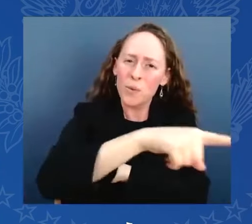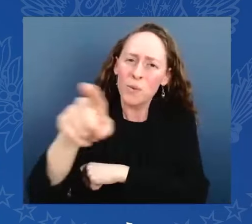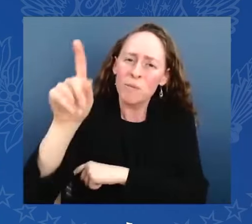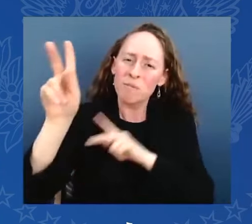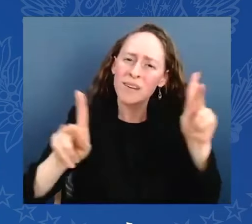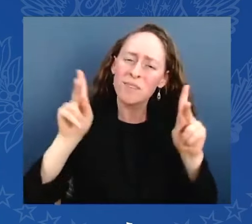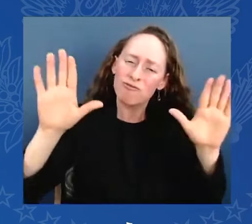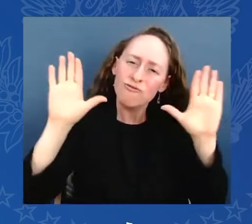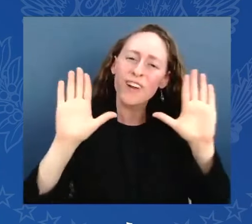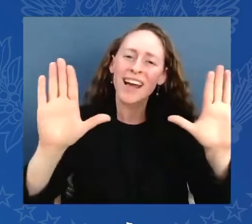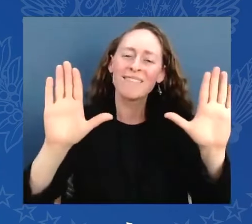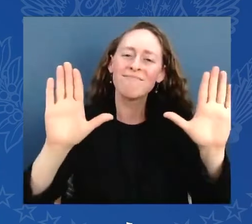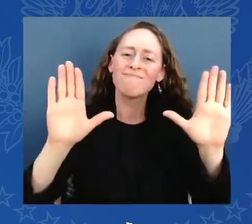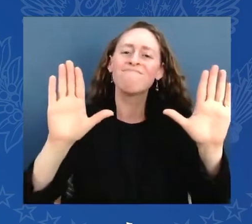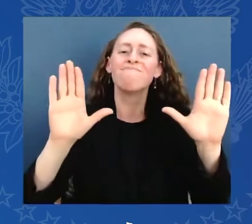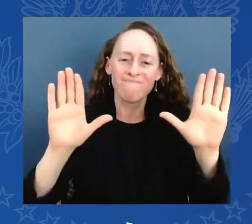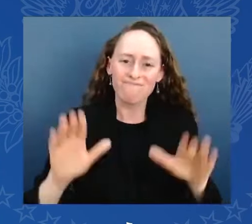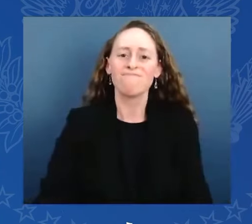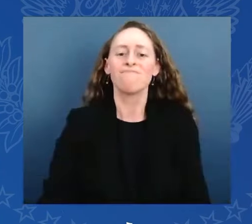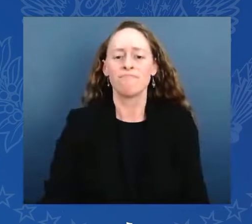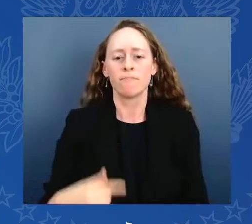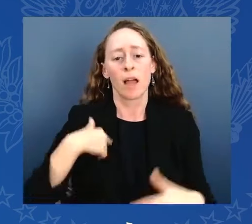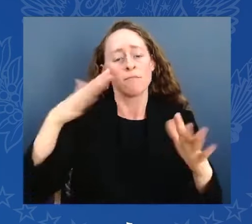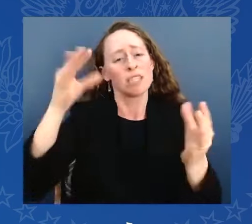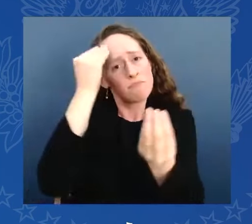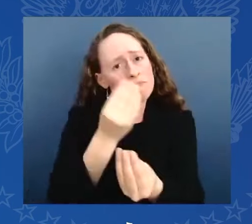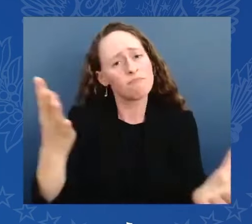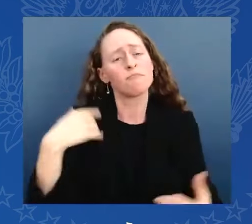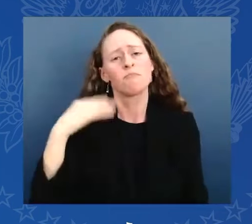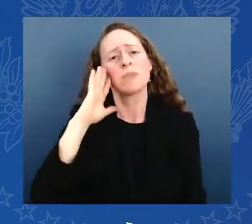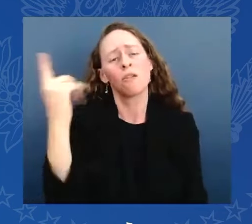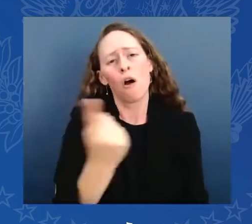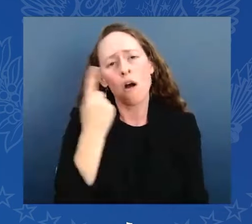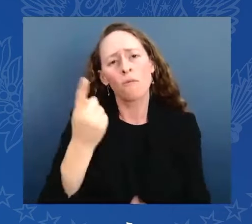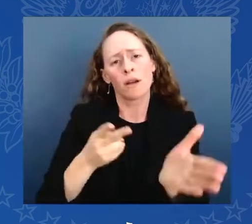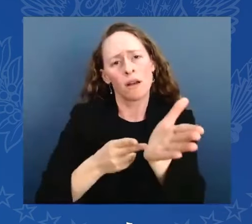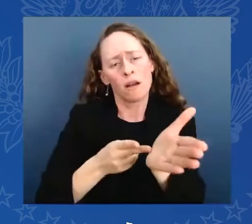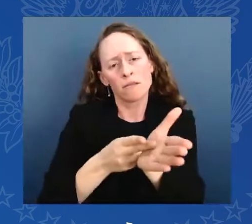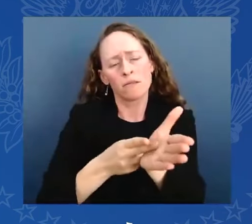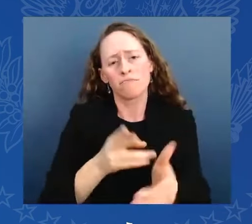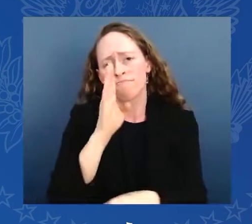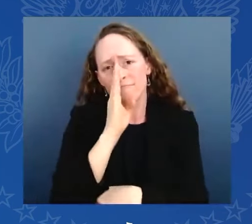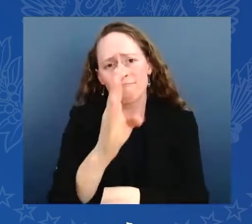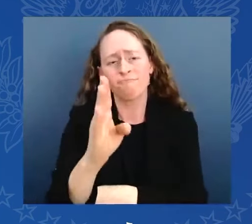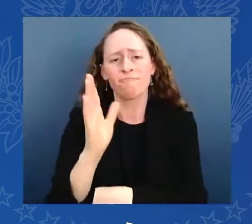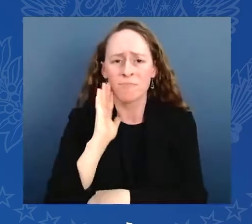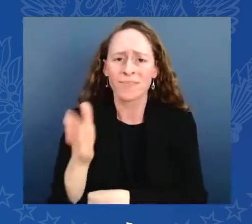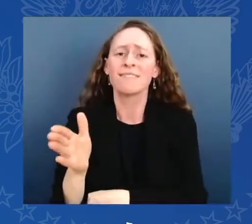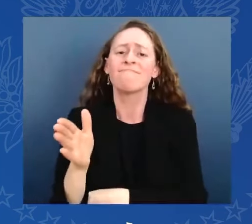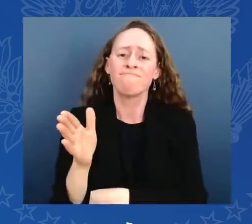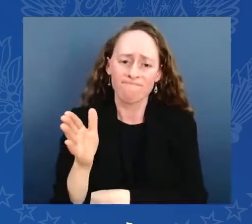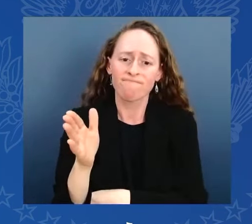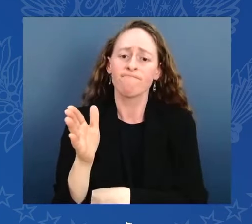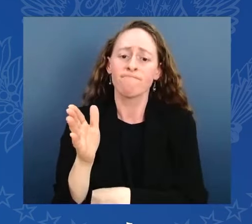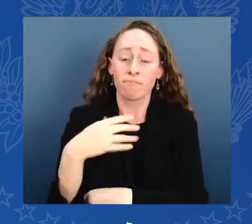to tell you the truth. And the truth, the sacred cause of this country is larger than any one